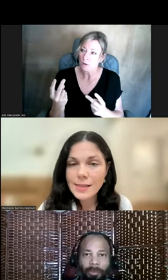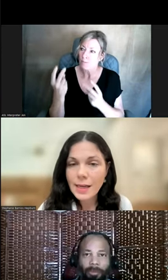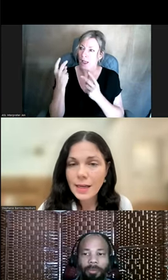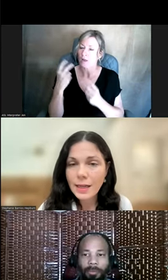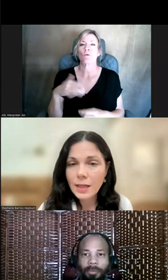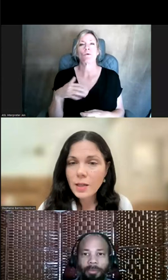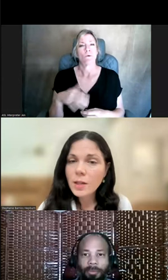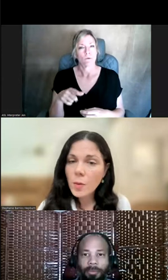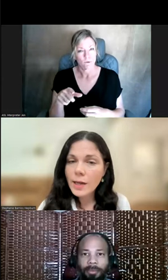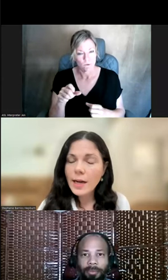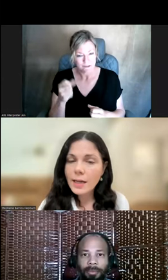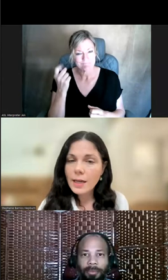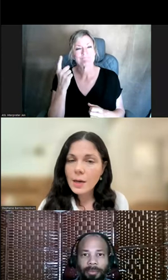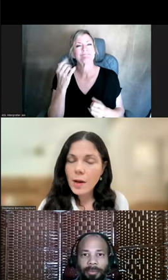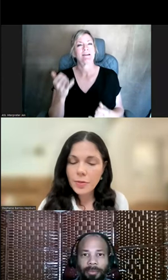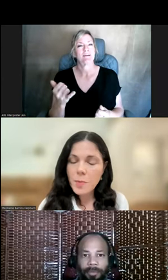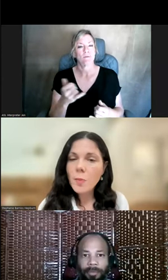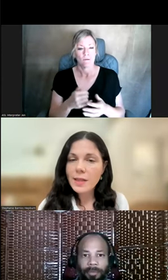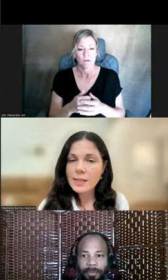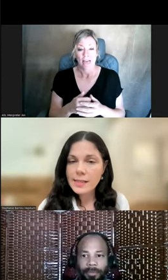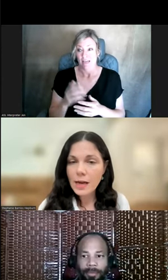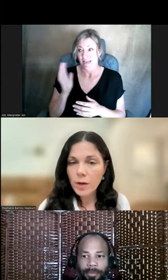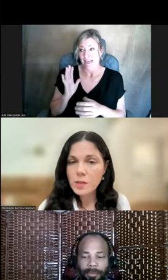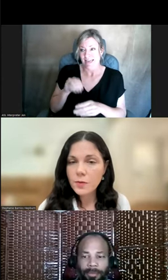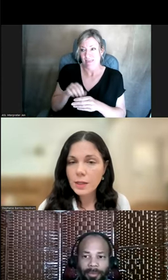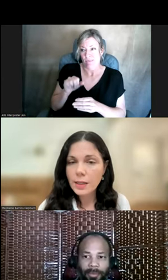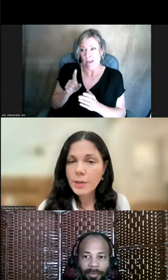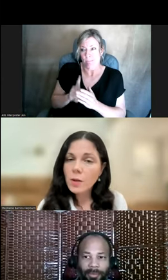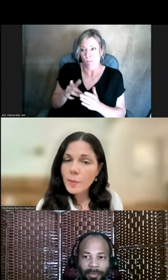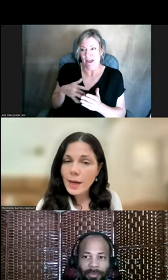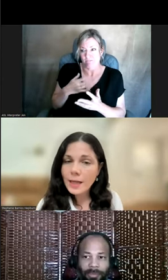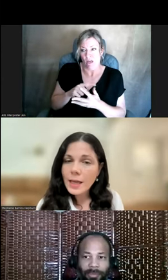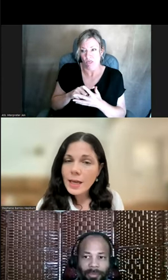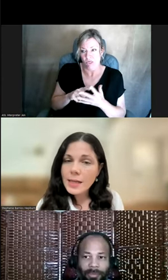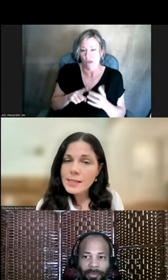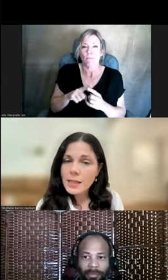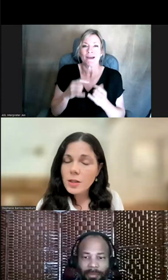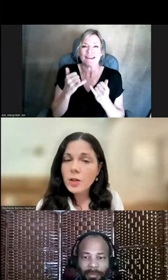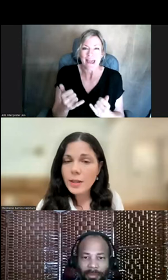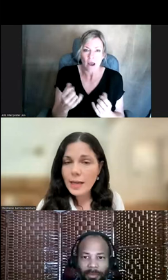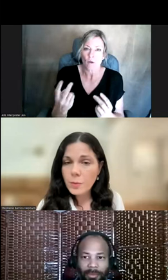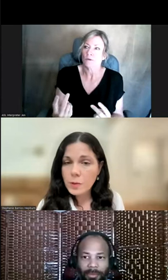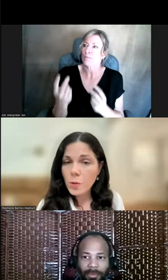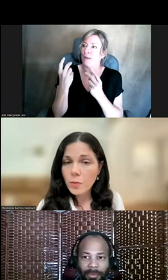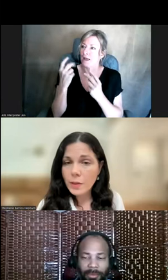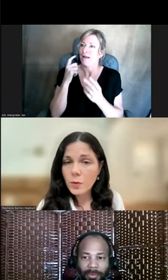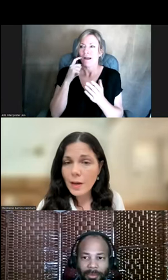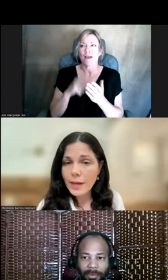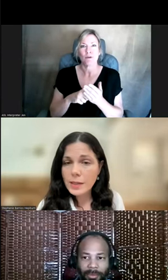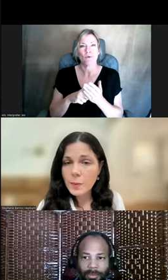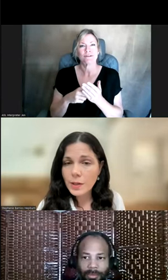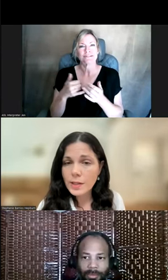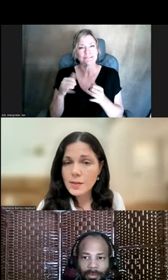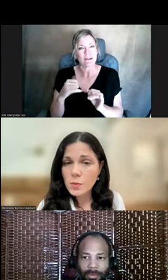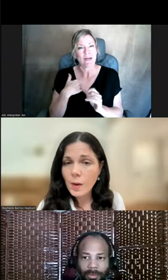and say, you know what, at the moment, this is how I was feeling. But I look back and I see the good that was woven throughout